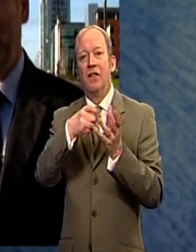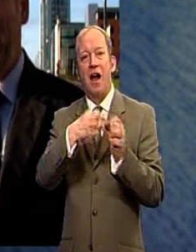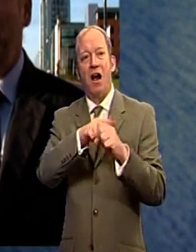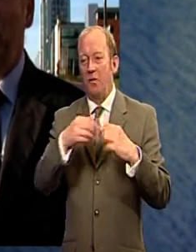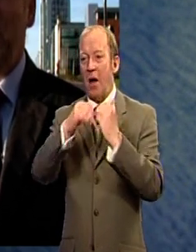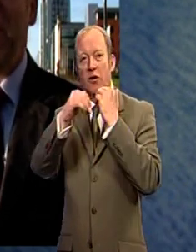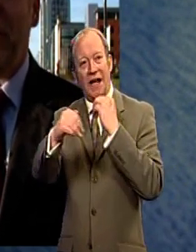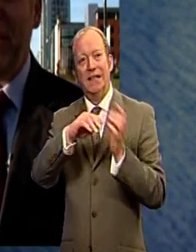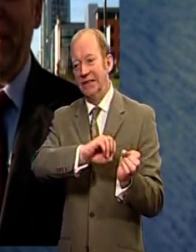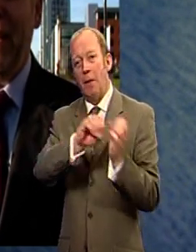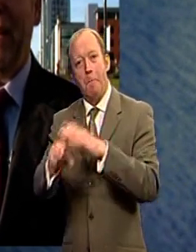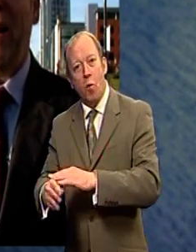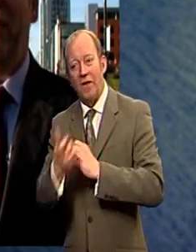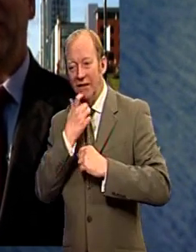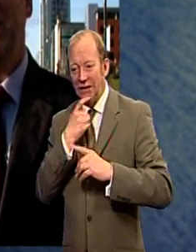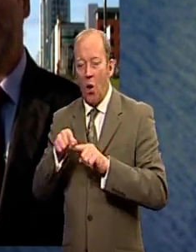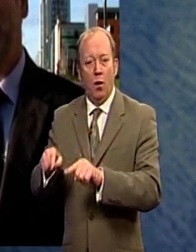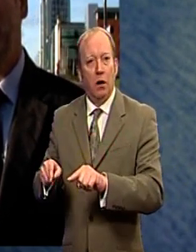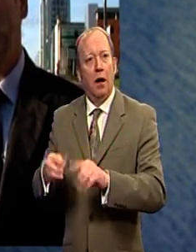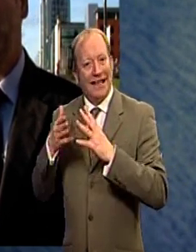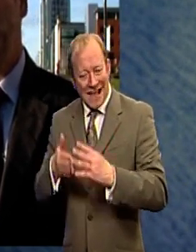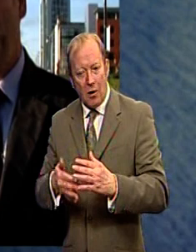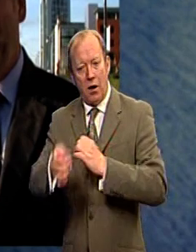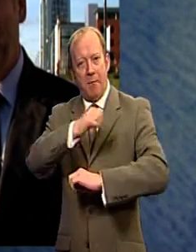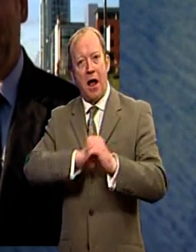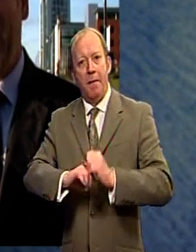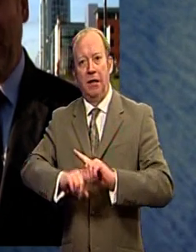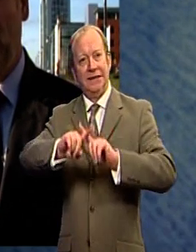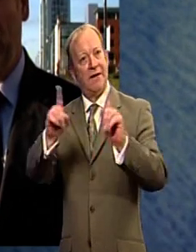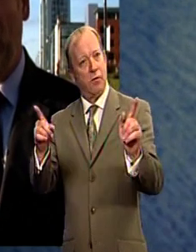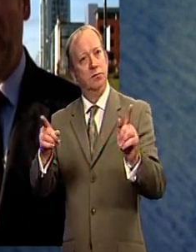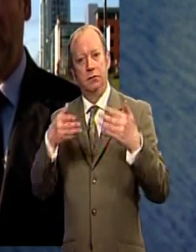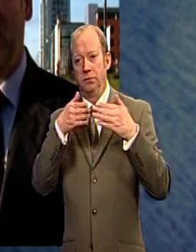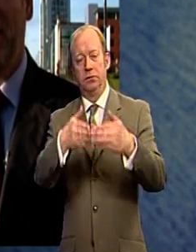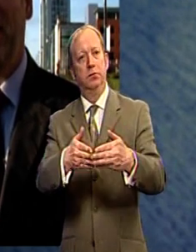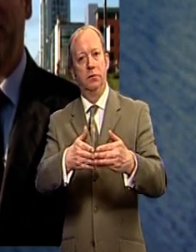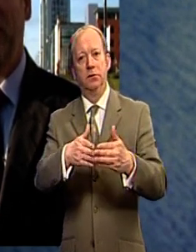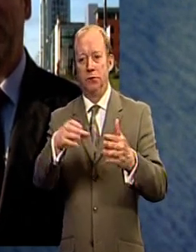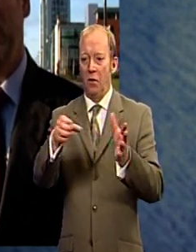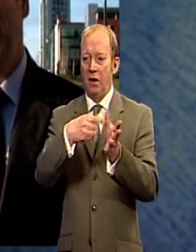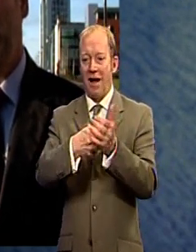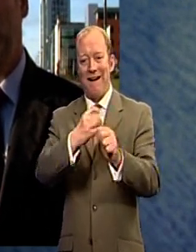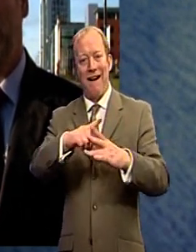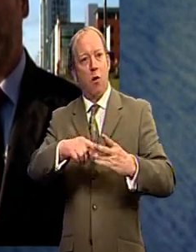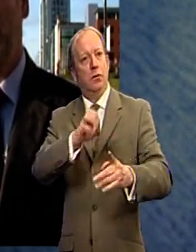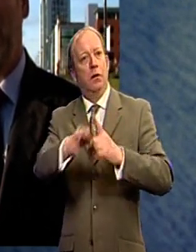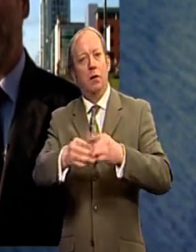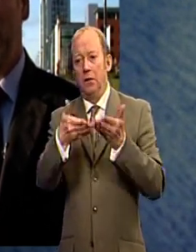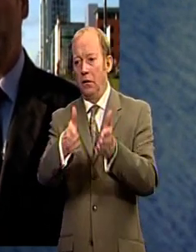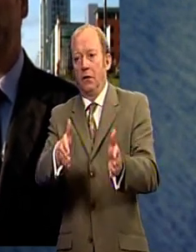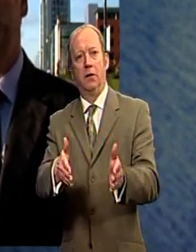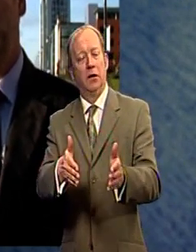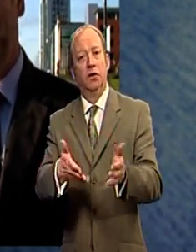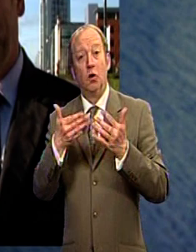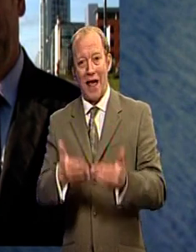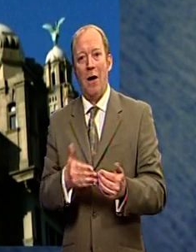containers and moved to the south, have actually now turned into other berths handling other cargoes that have actually given the Port of Liverpool an